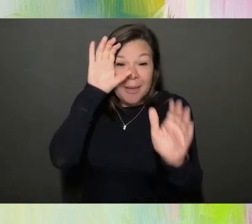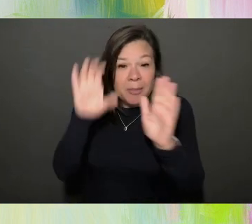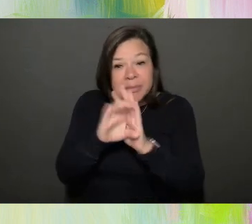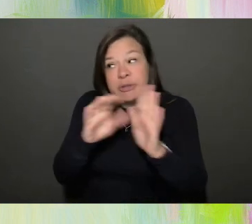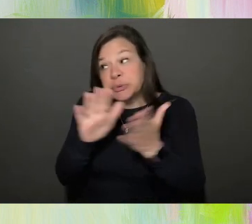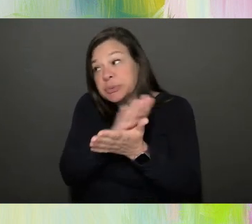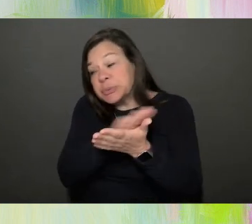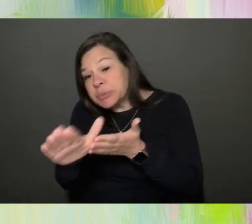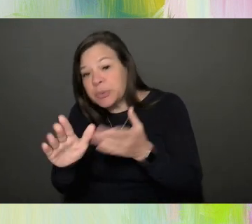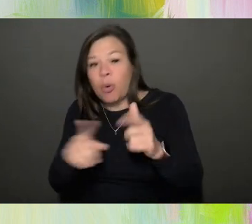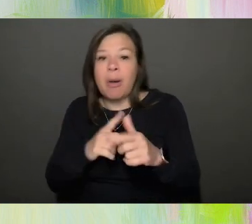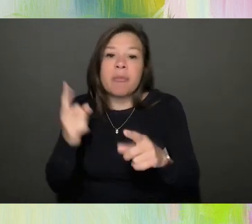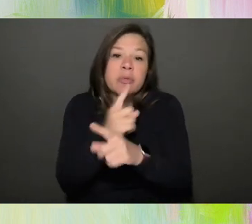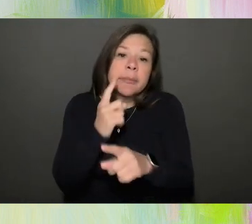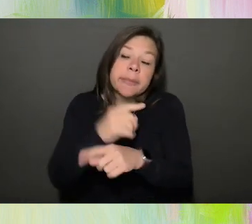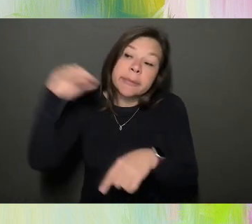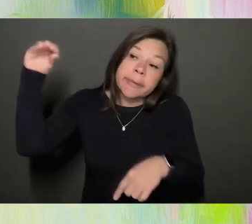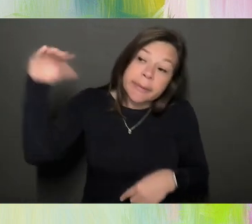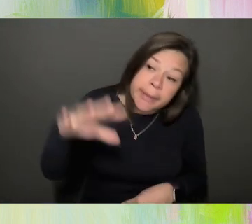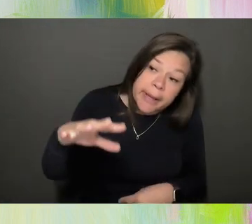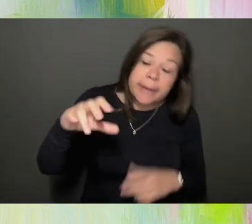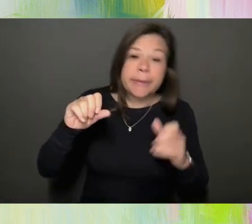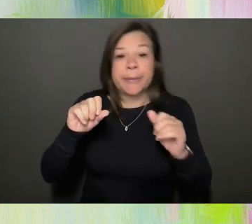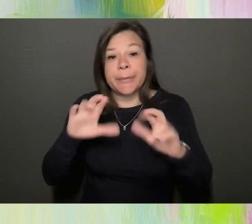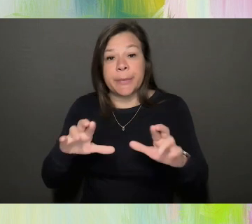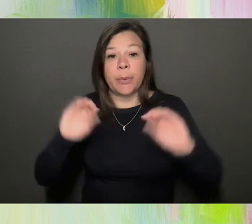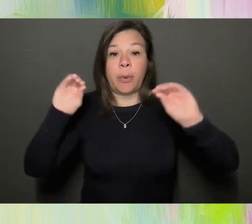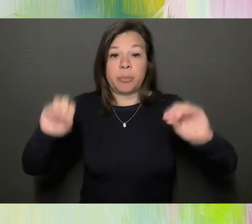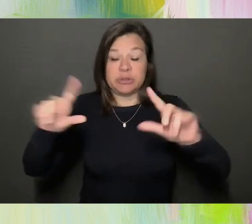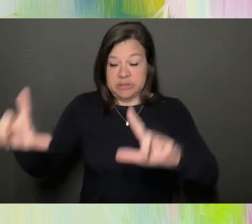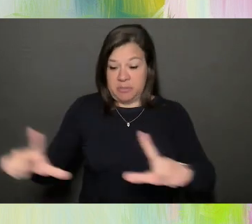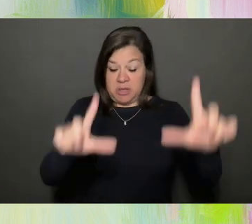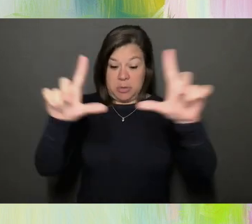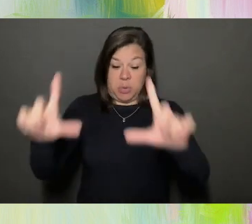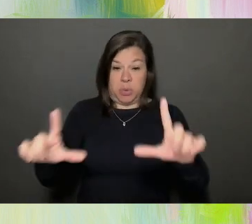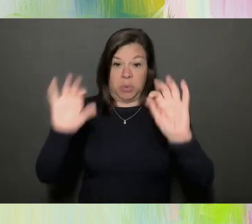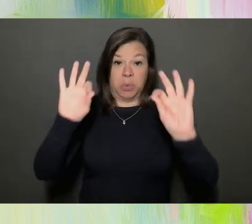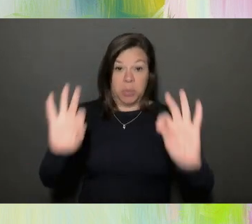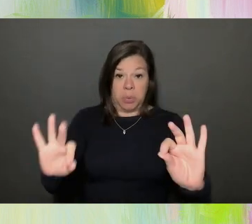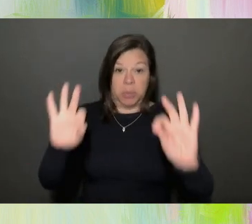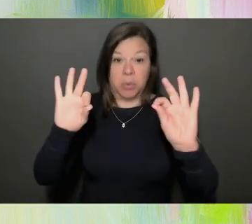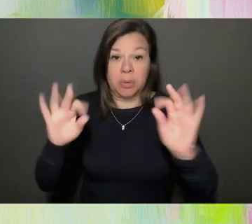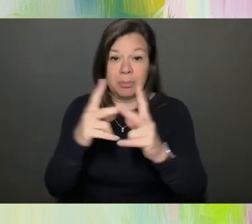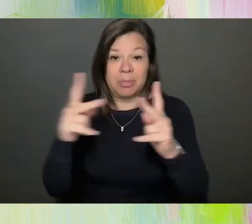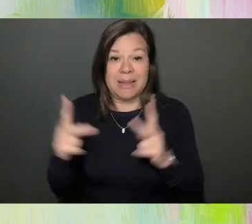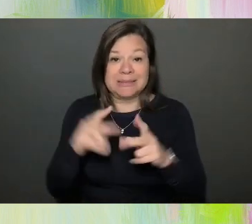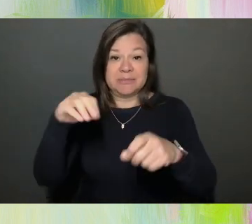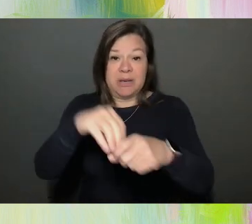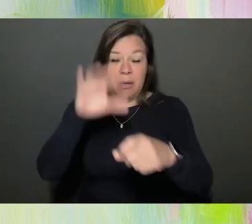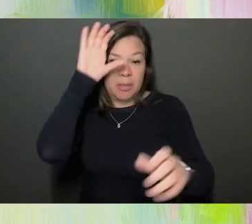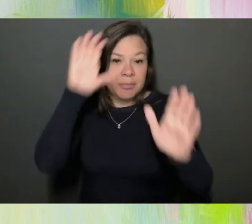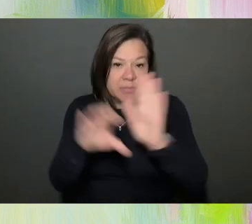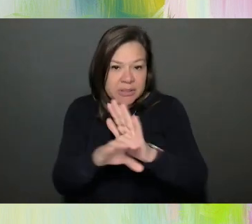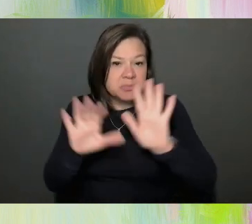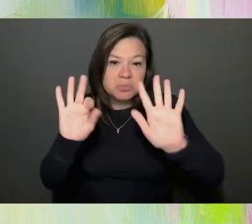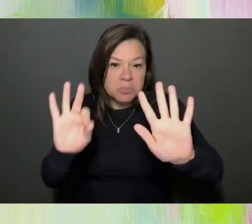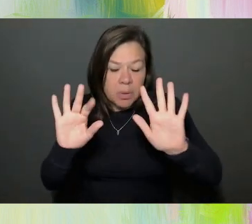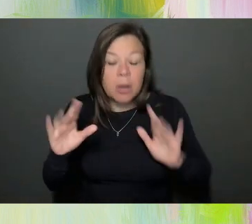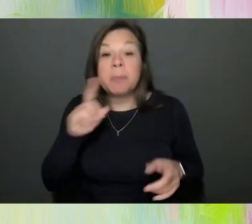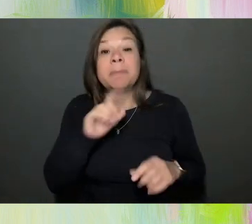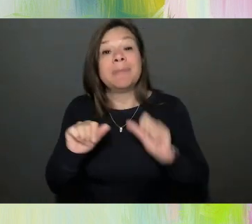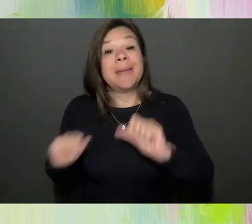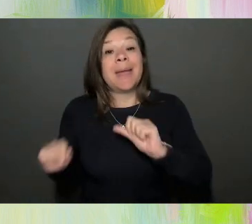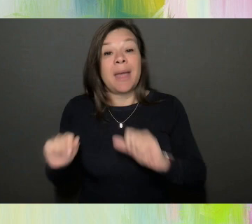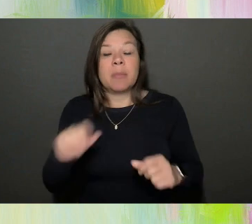correct lighting or to be able to like really put someone in like an ideal place in a frame, being able to